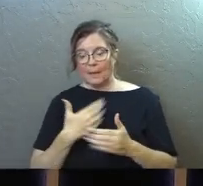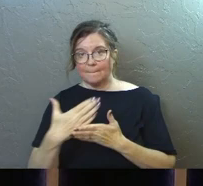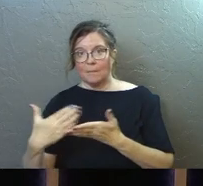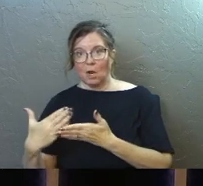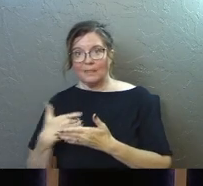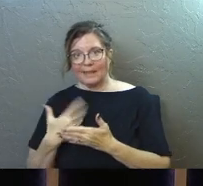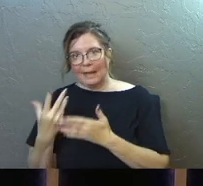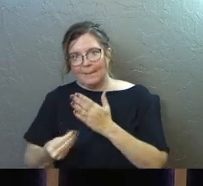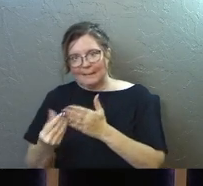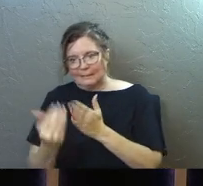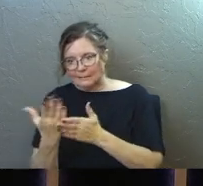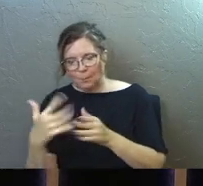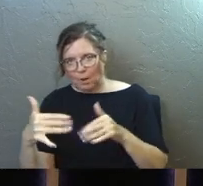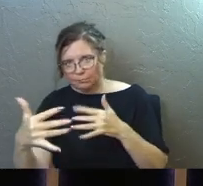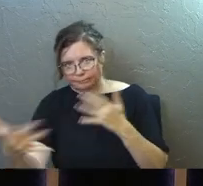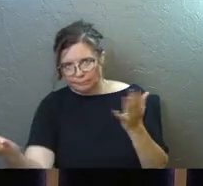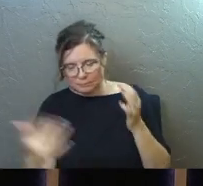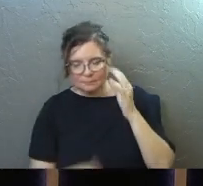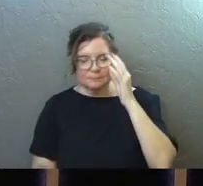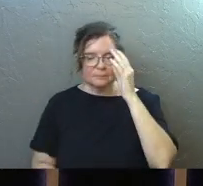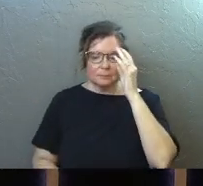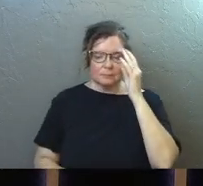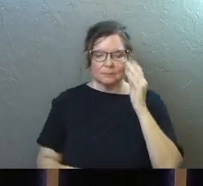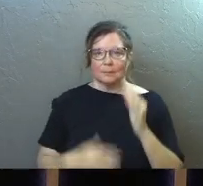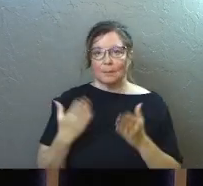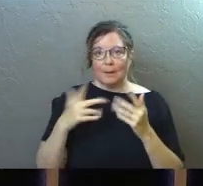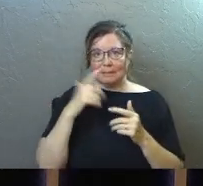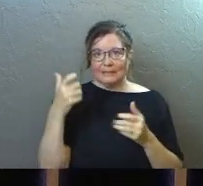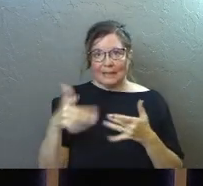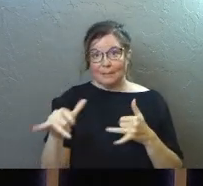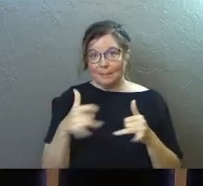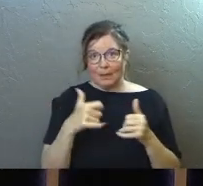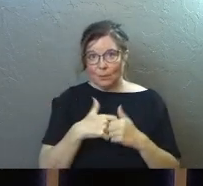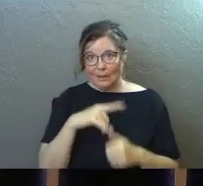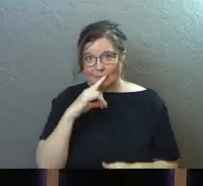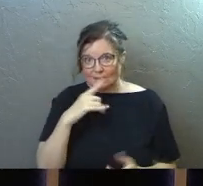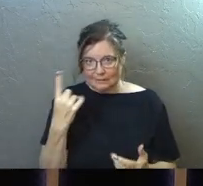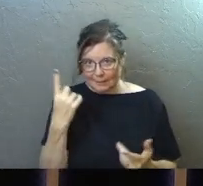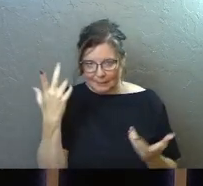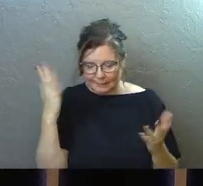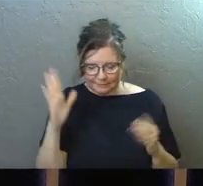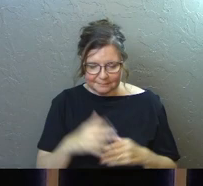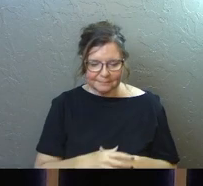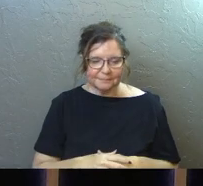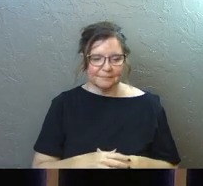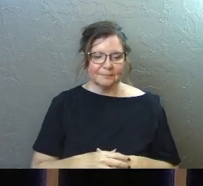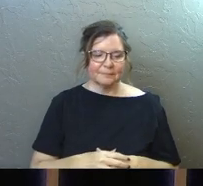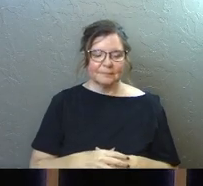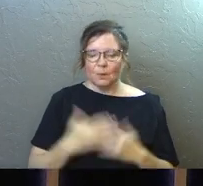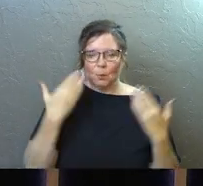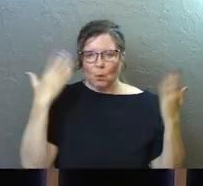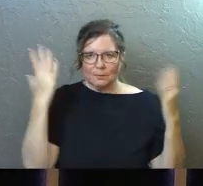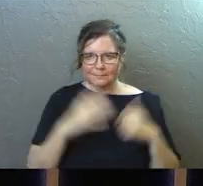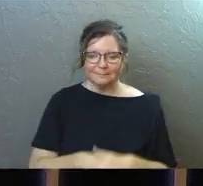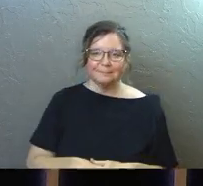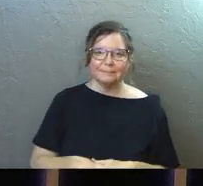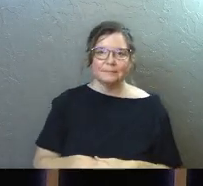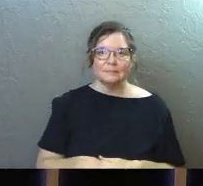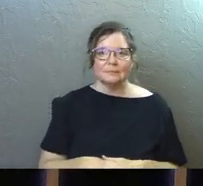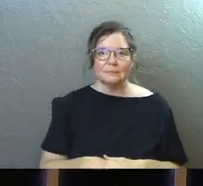some parts that got missing somewhere along the line, by the way, probably cause they let me play with it when I was a kid or something like that. You know, who knows